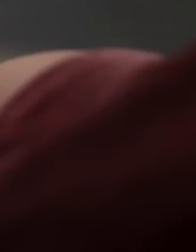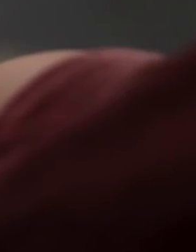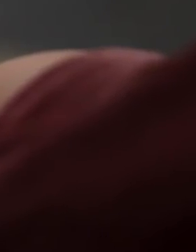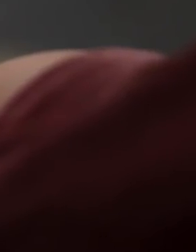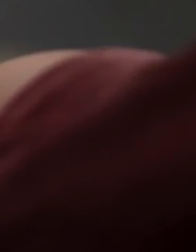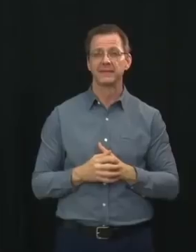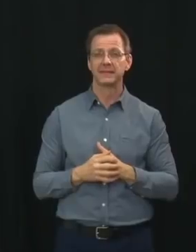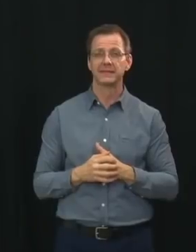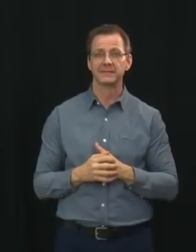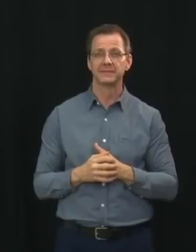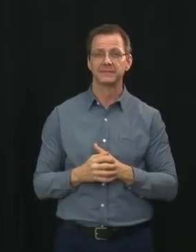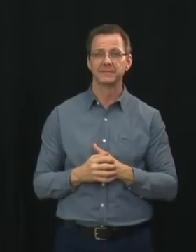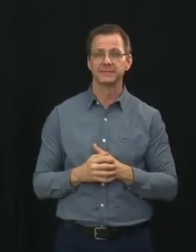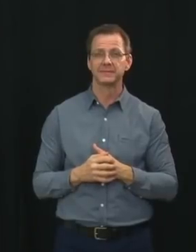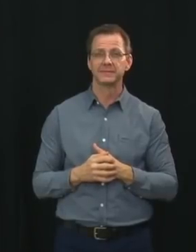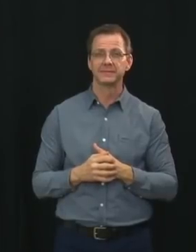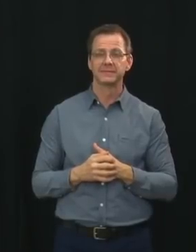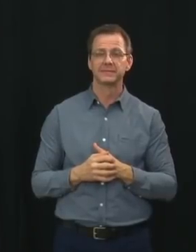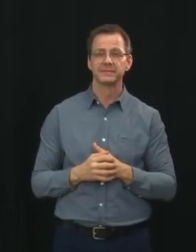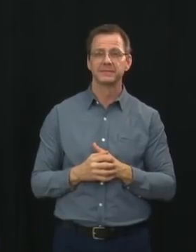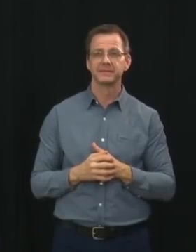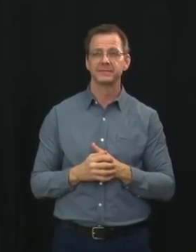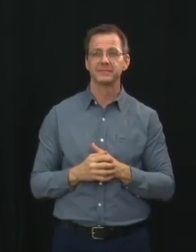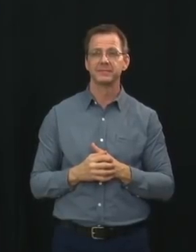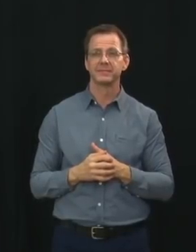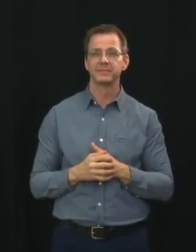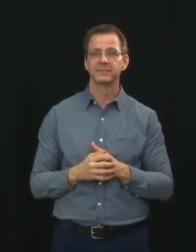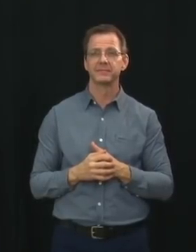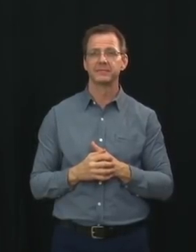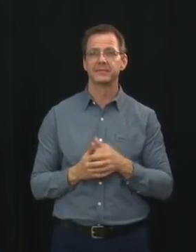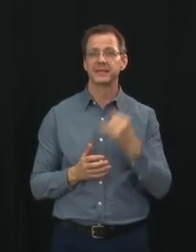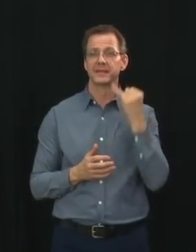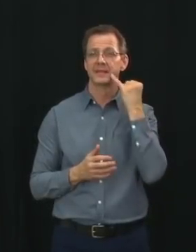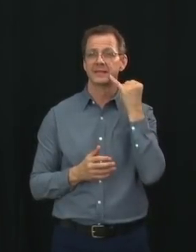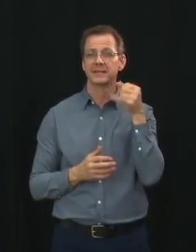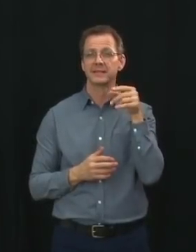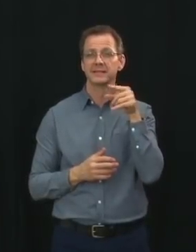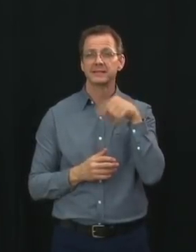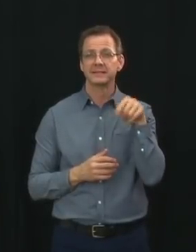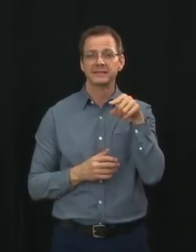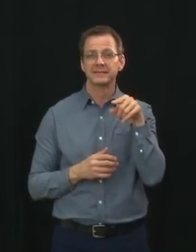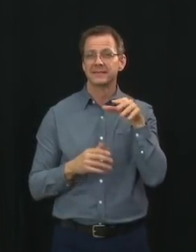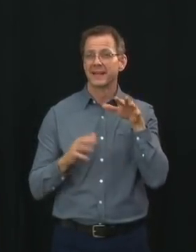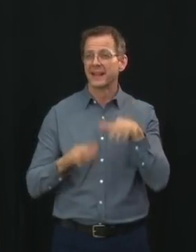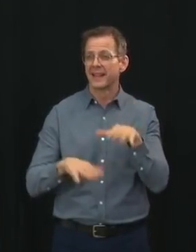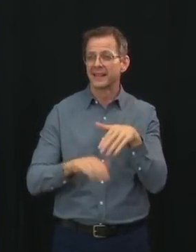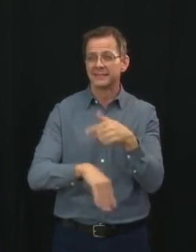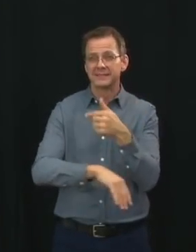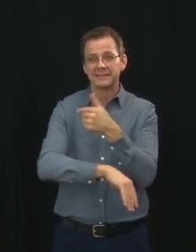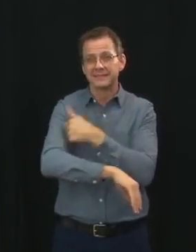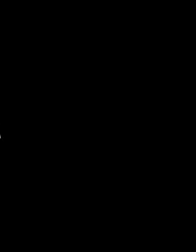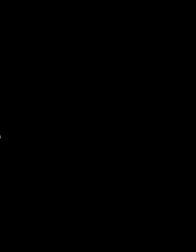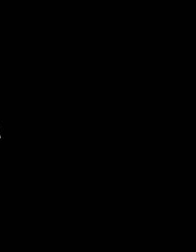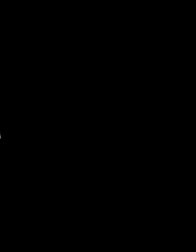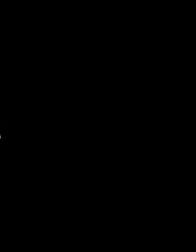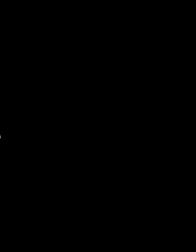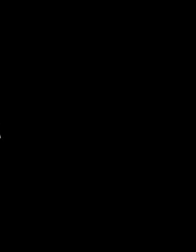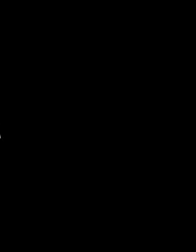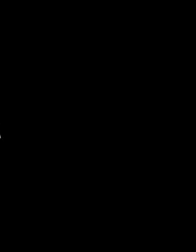infected. So if you have not received every dose available to you, please do so as soon as possible.